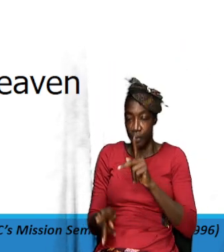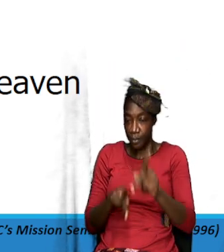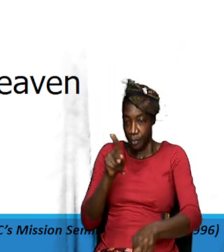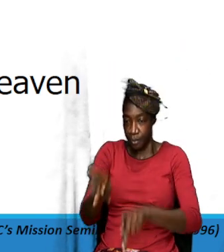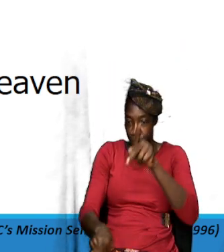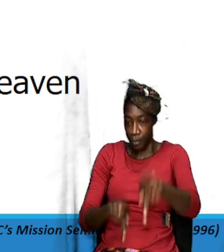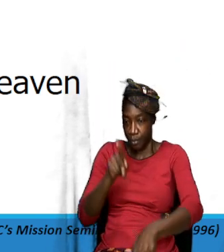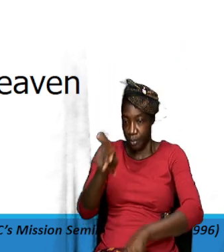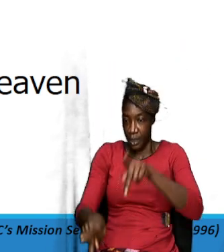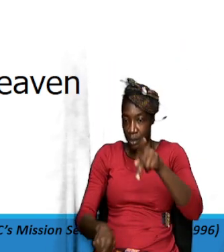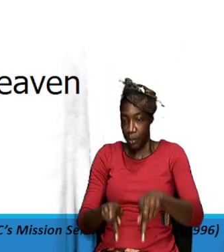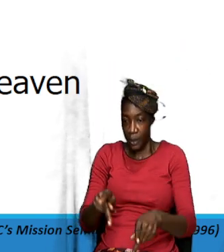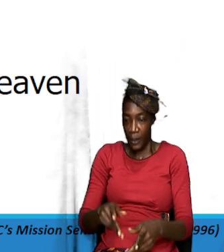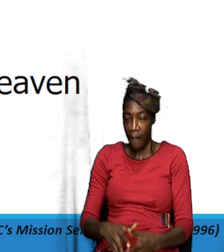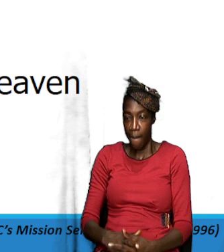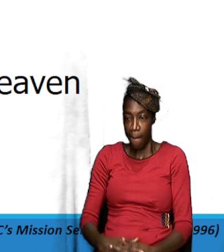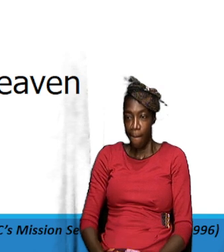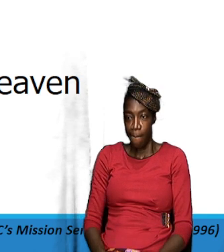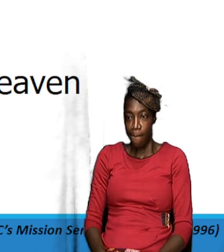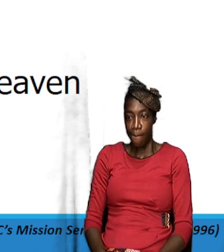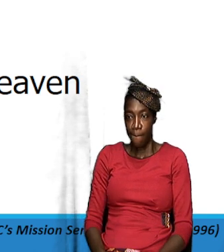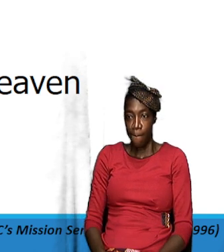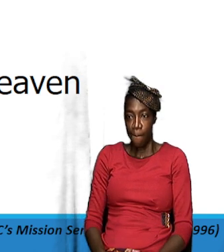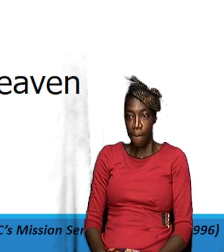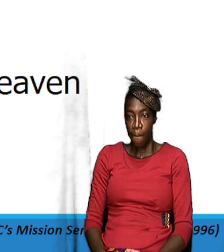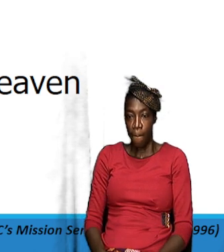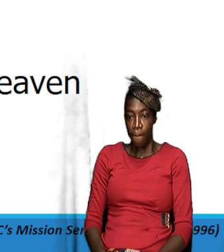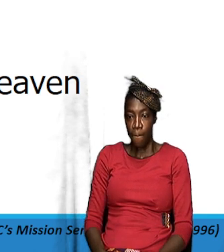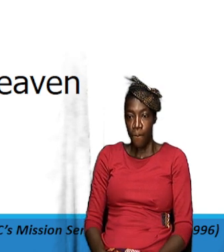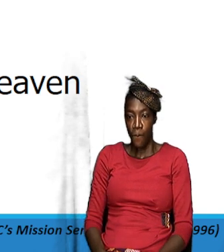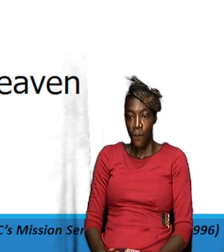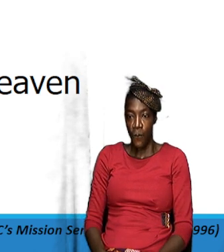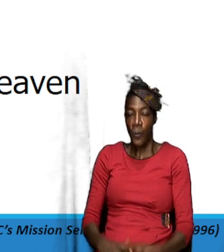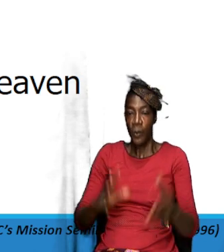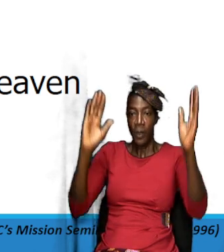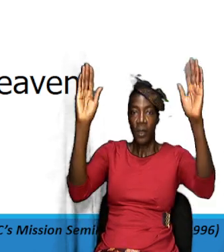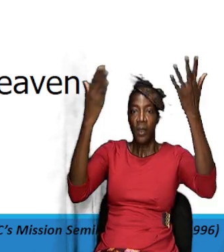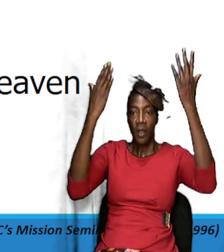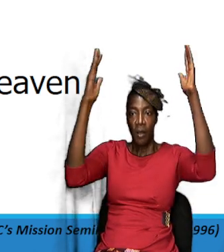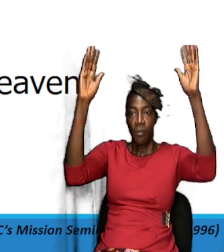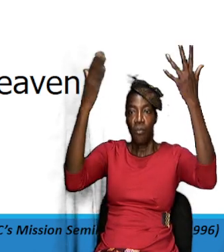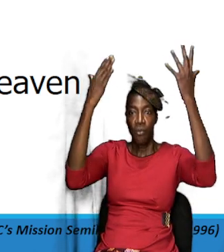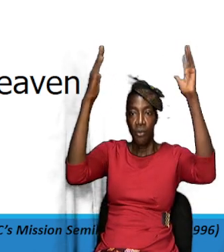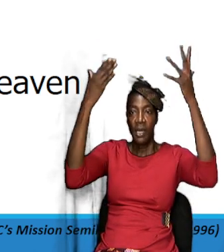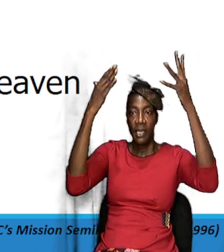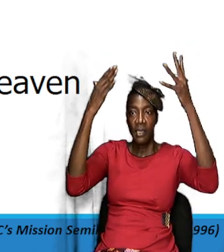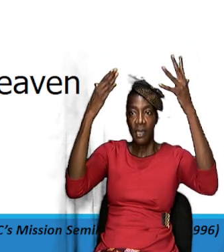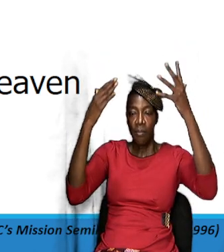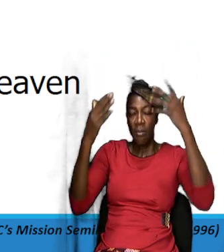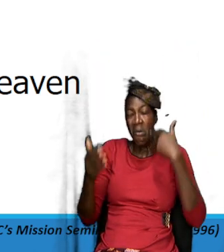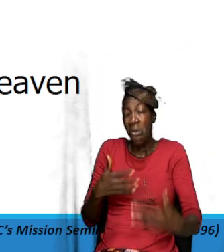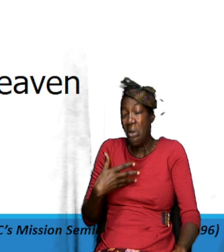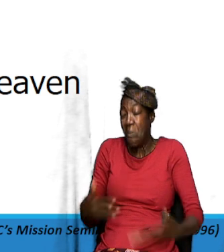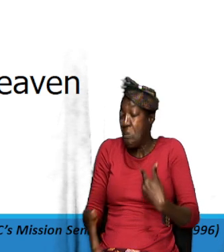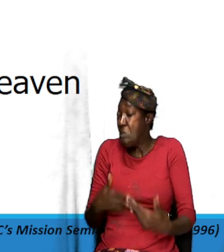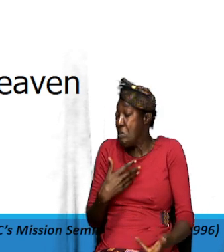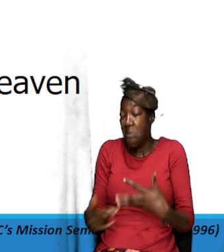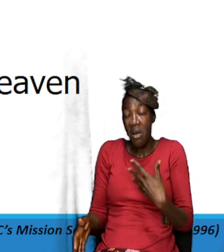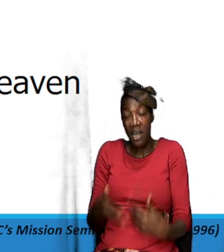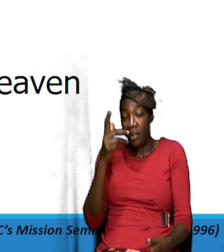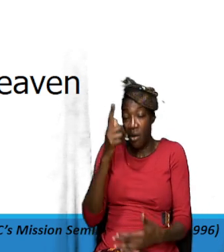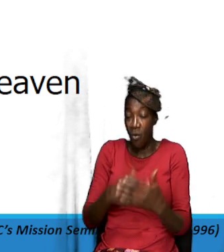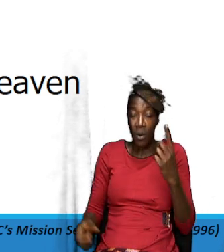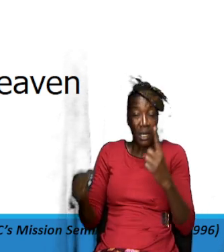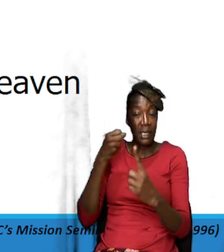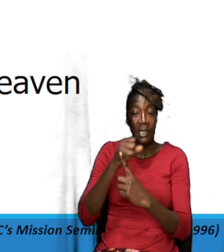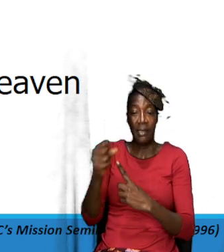I probably don't have an example in the Bible for this but they will praise him in light of the situation that they are